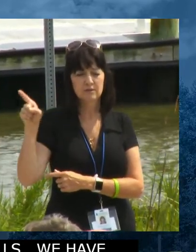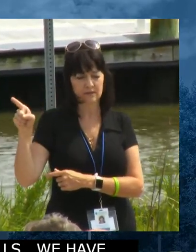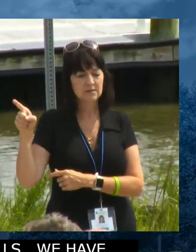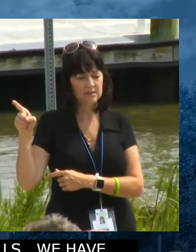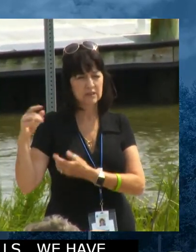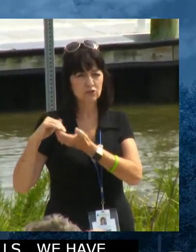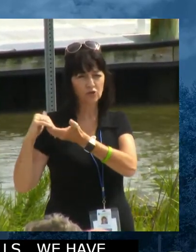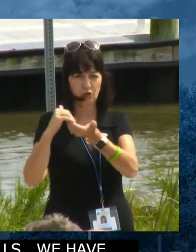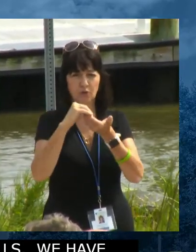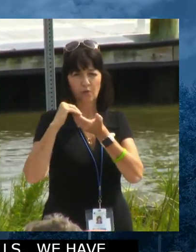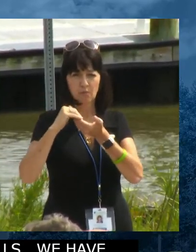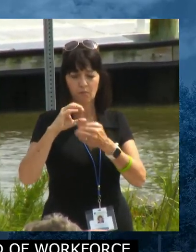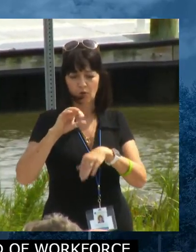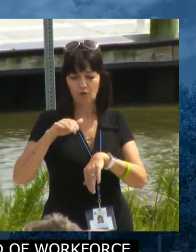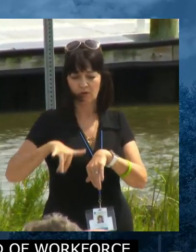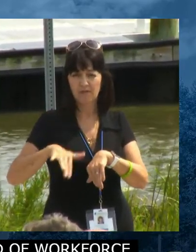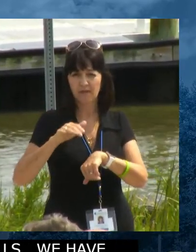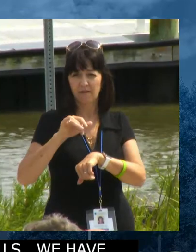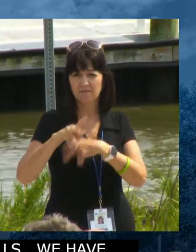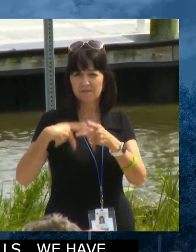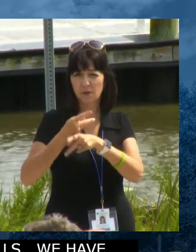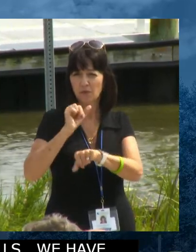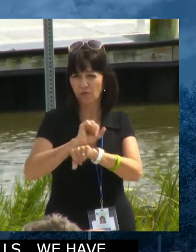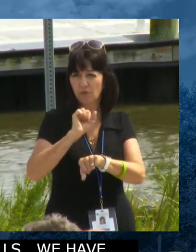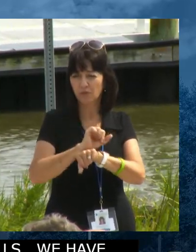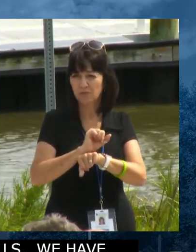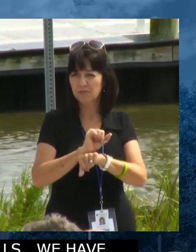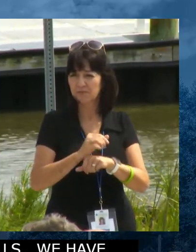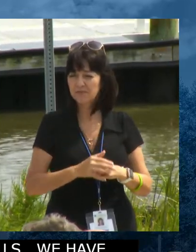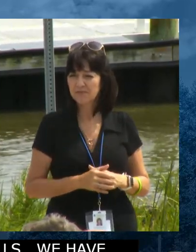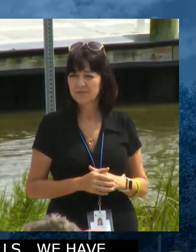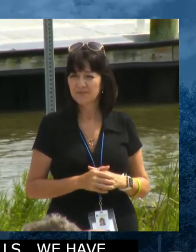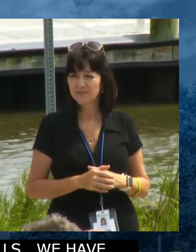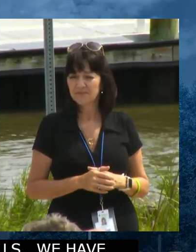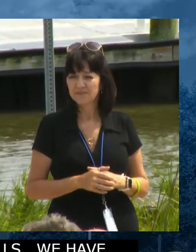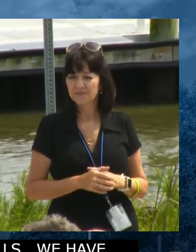as well. Um, we've got, uh,